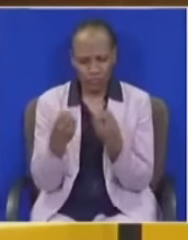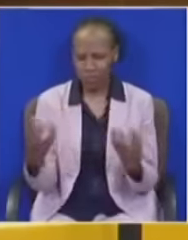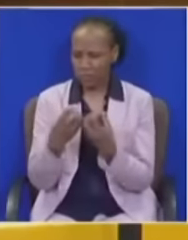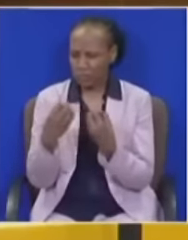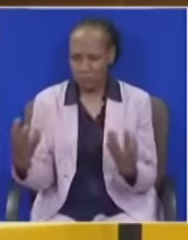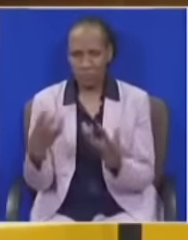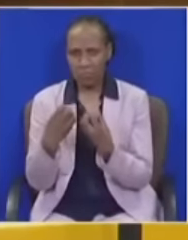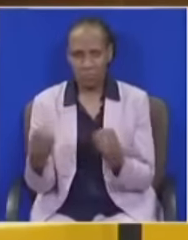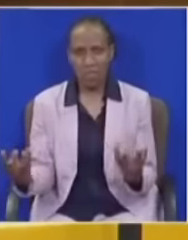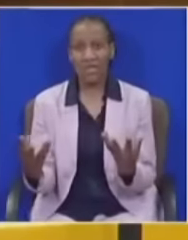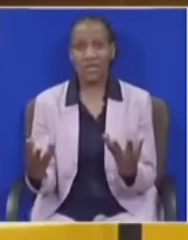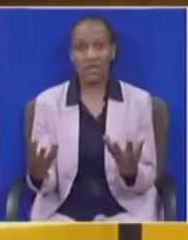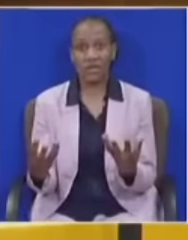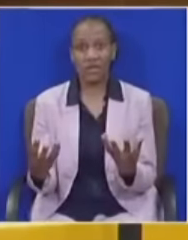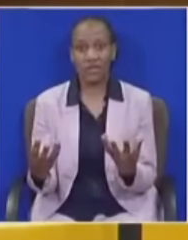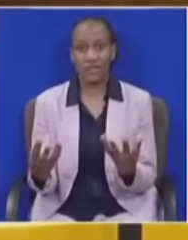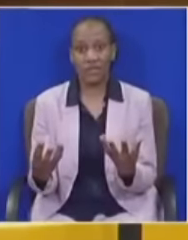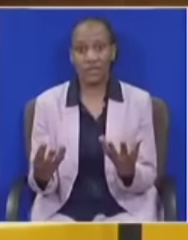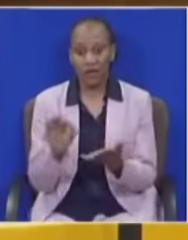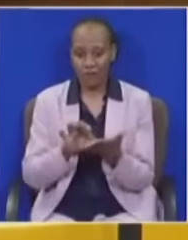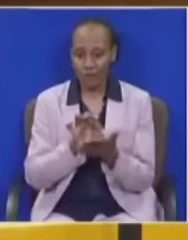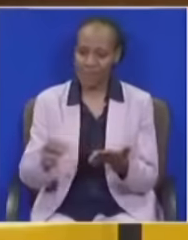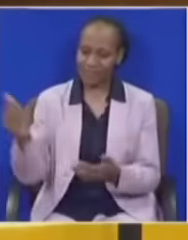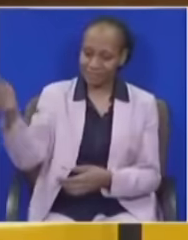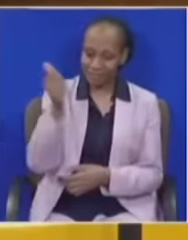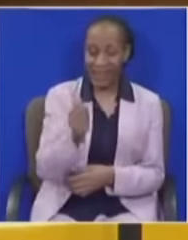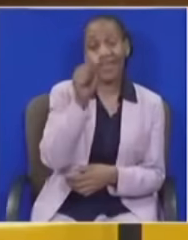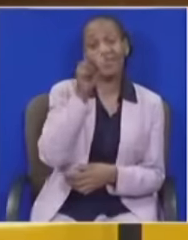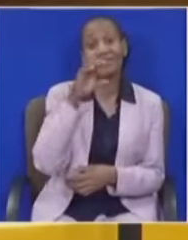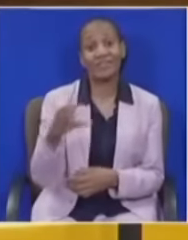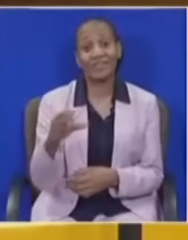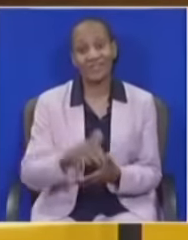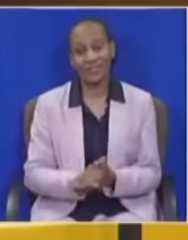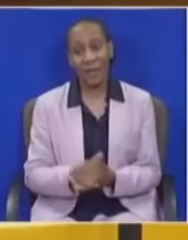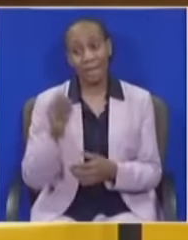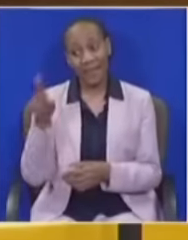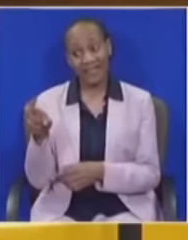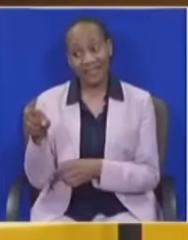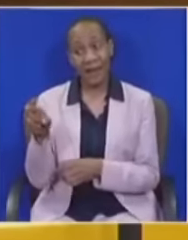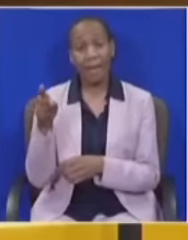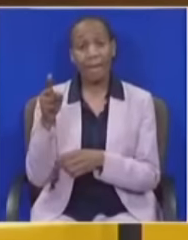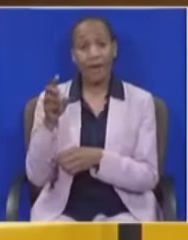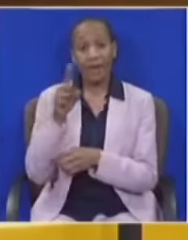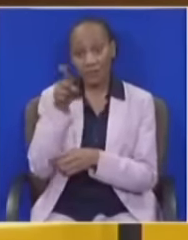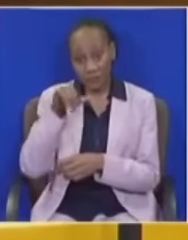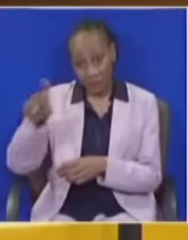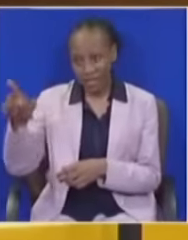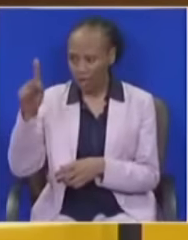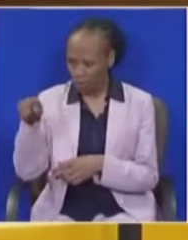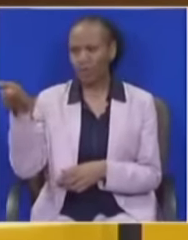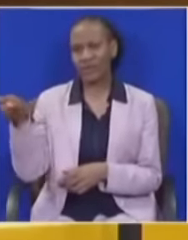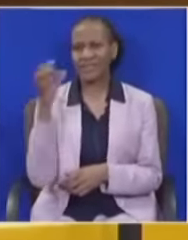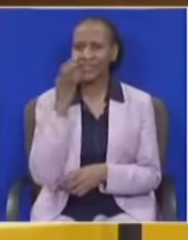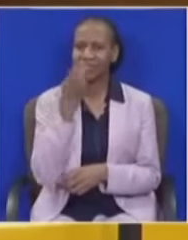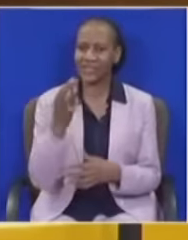invitation to fire the ANC government. She was correct, however, in her assertion that we all